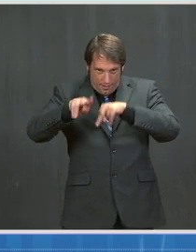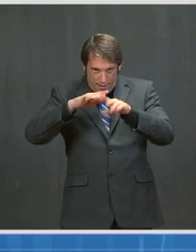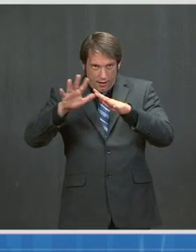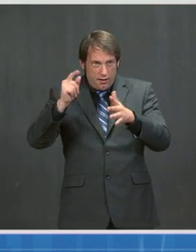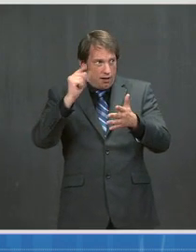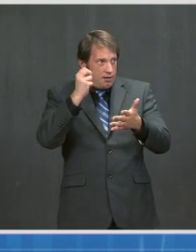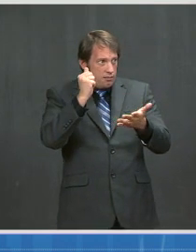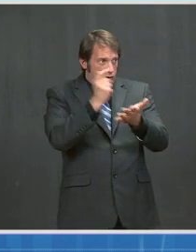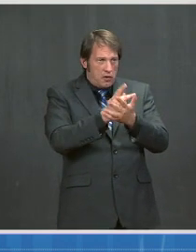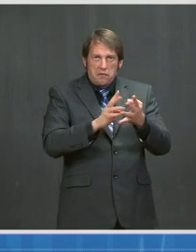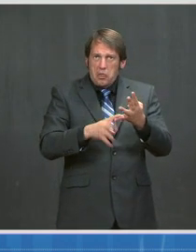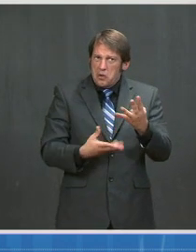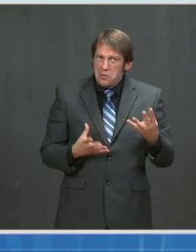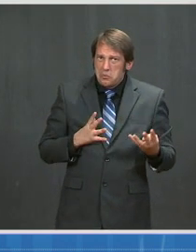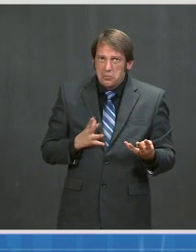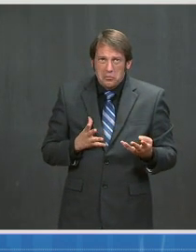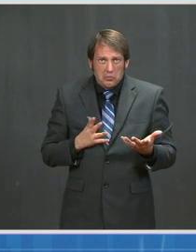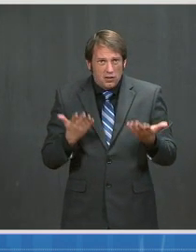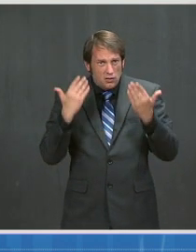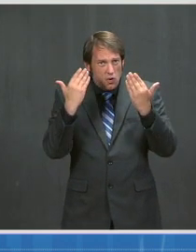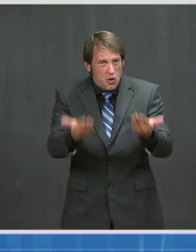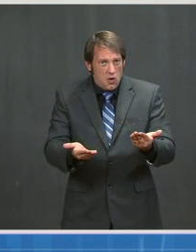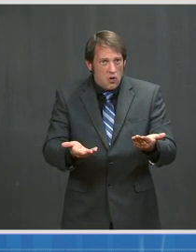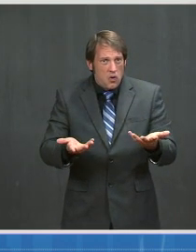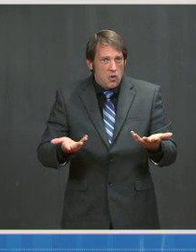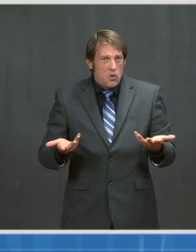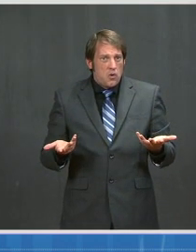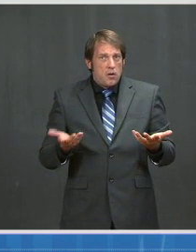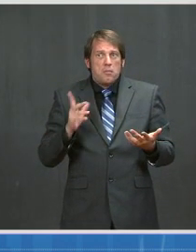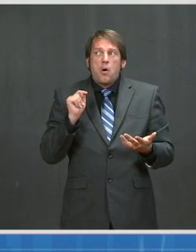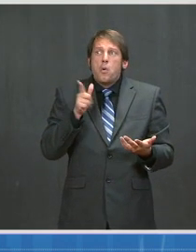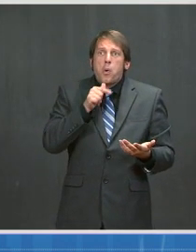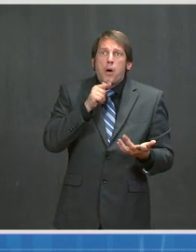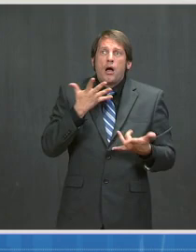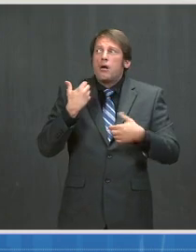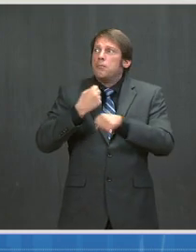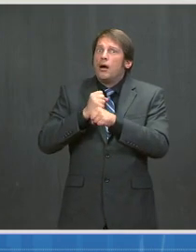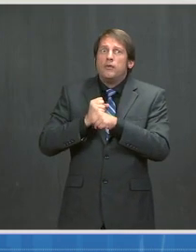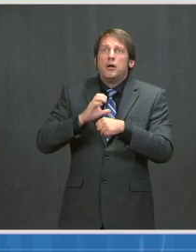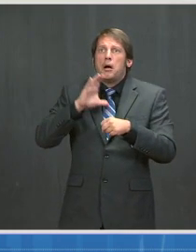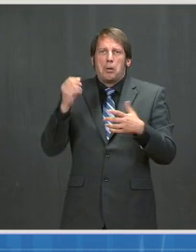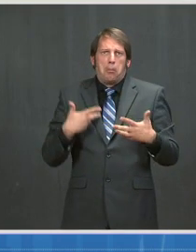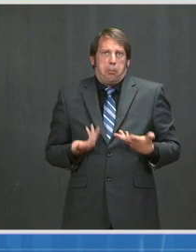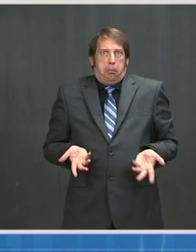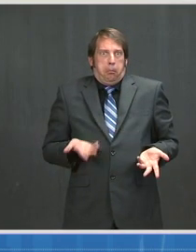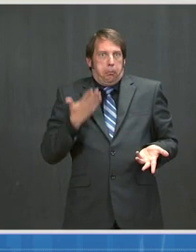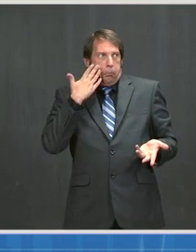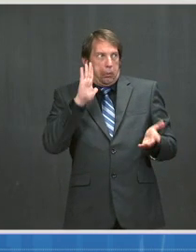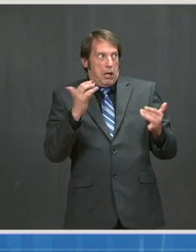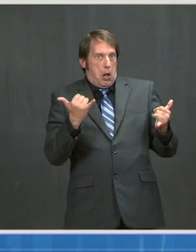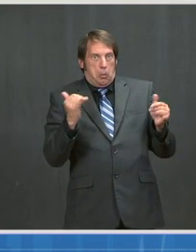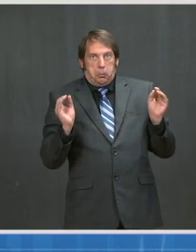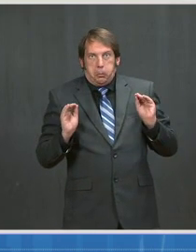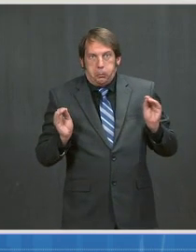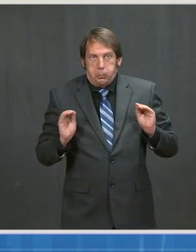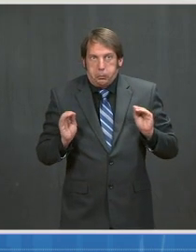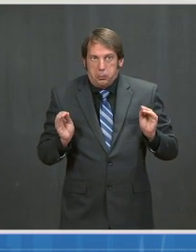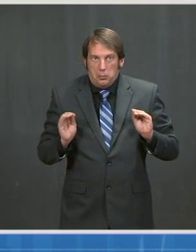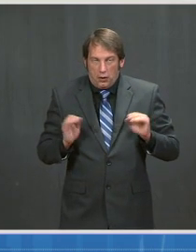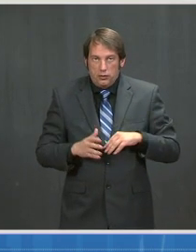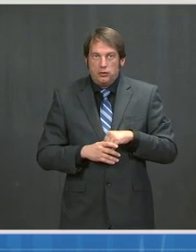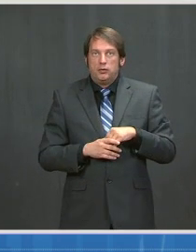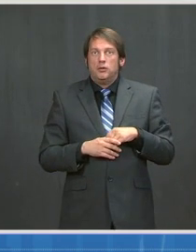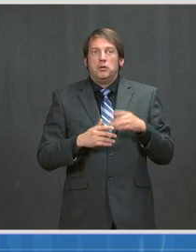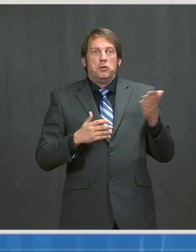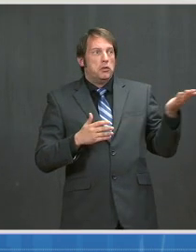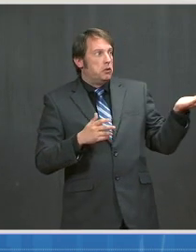their production, but don't believe that there is any impact on their production schedule based upon what's happened. So, Dr. Fauci, what would you want to